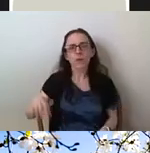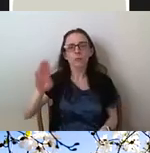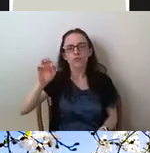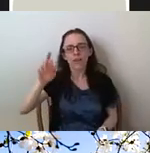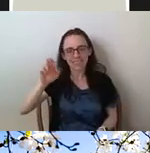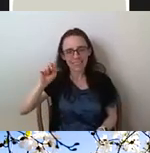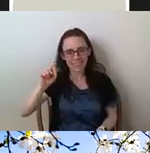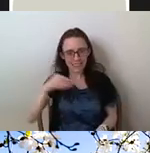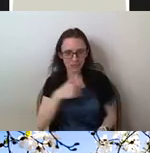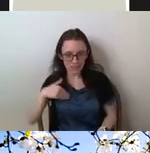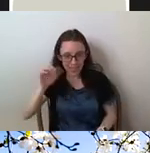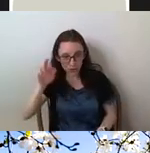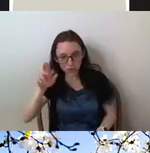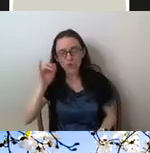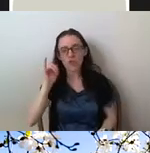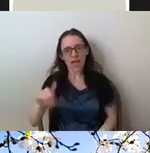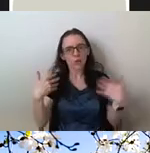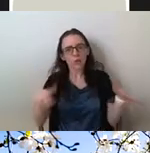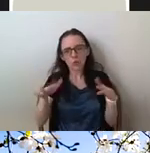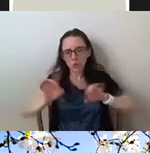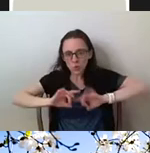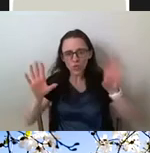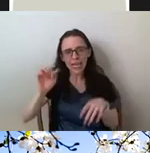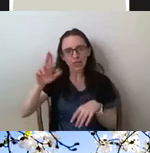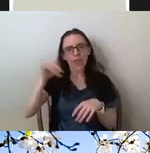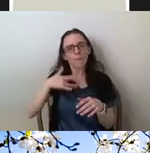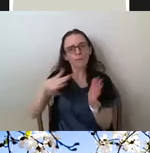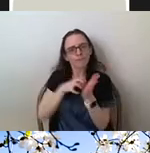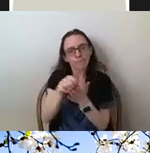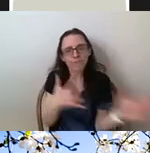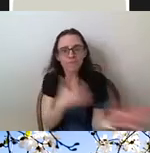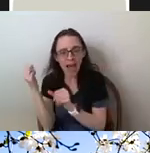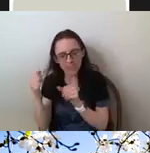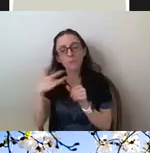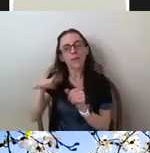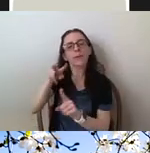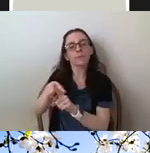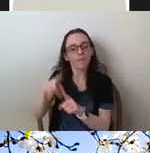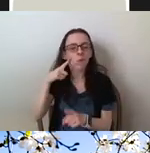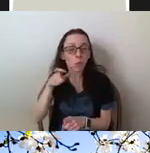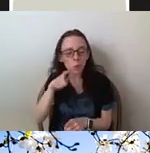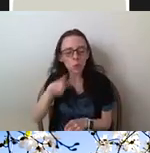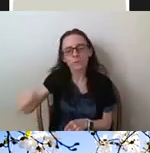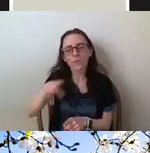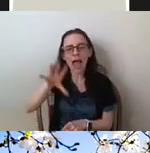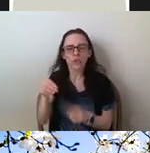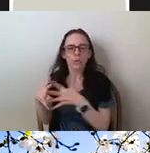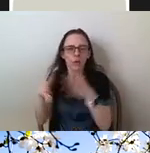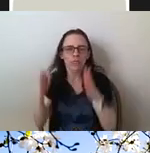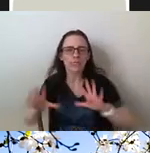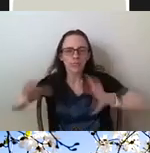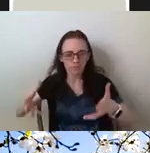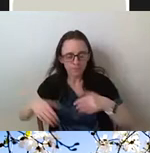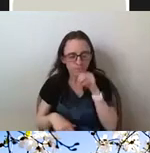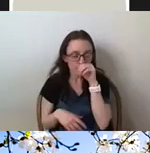affects primarily African-Americans. And she would like to receive more genetic testing to find the root cause of her hereditary cancer